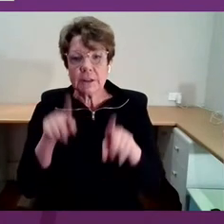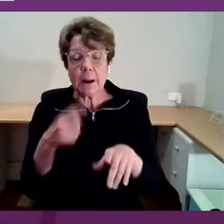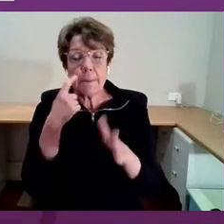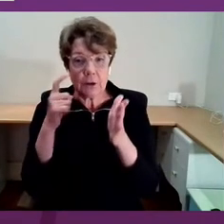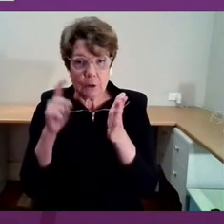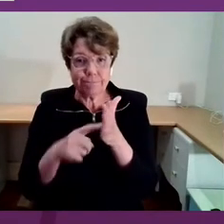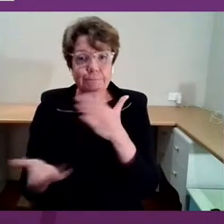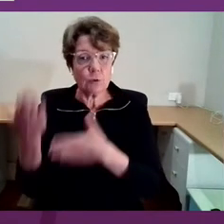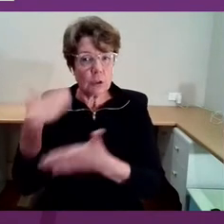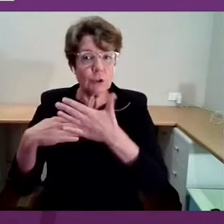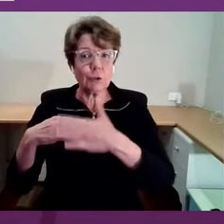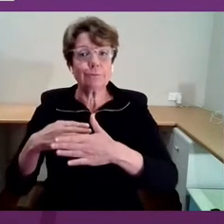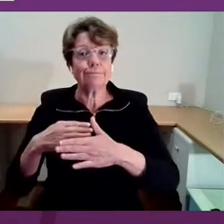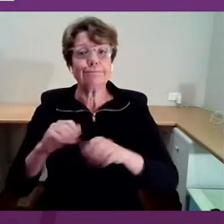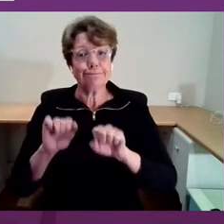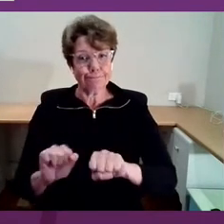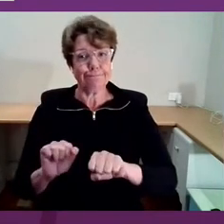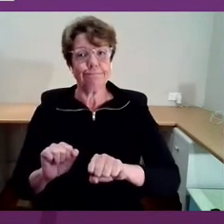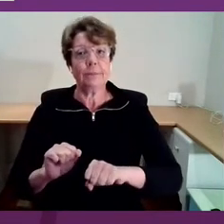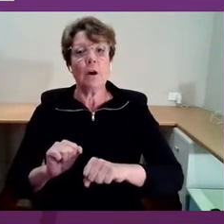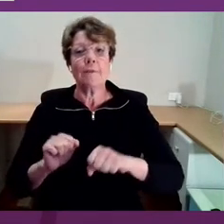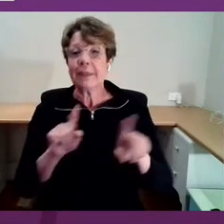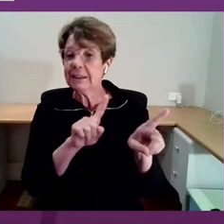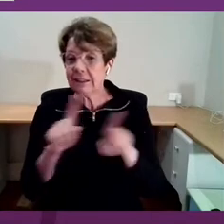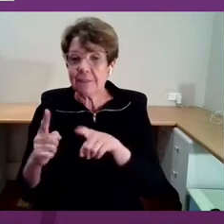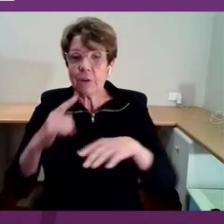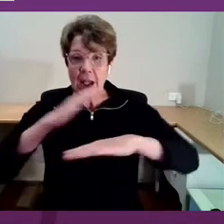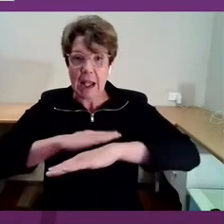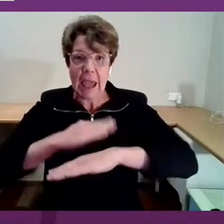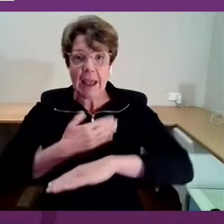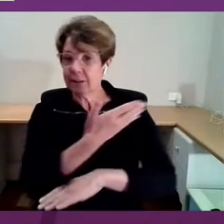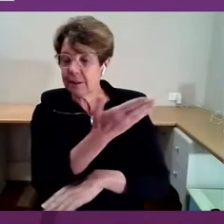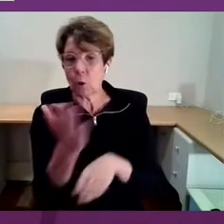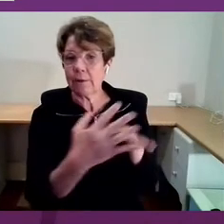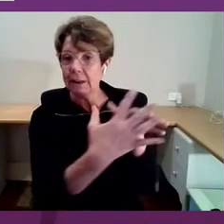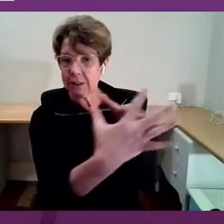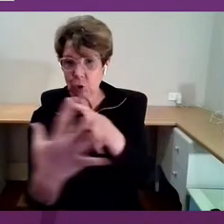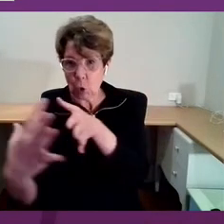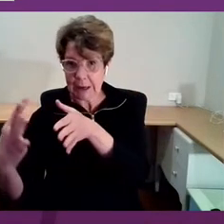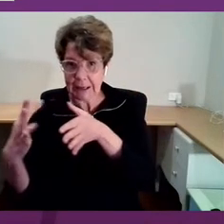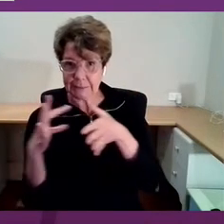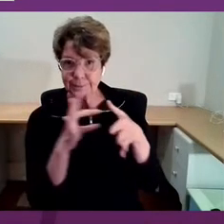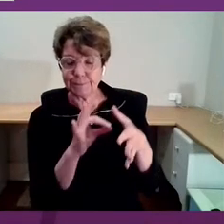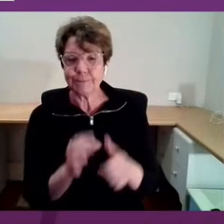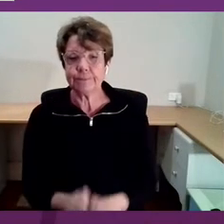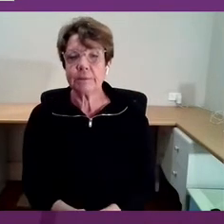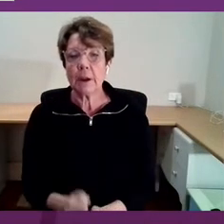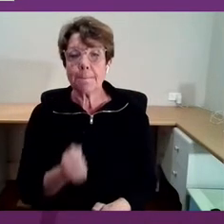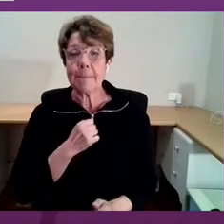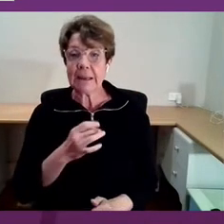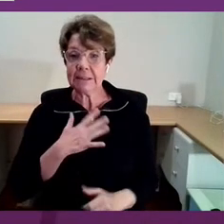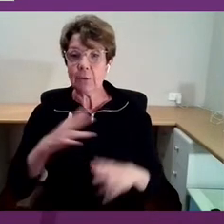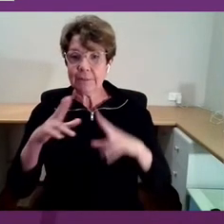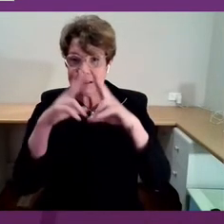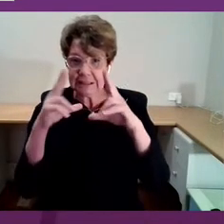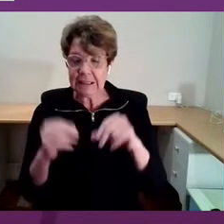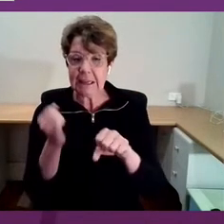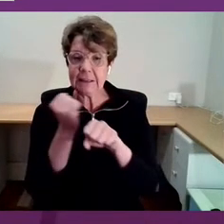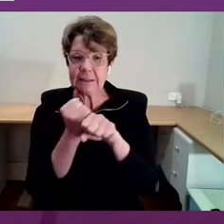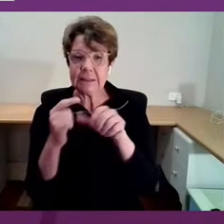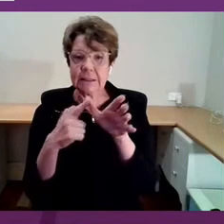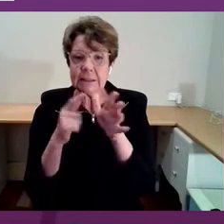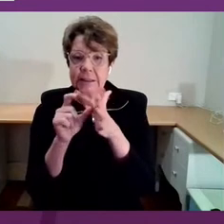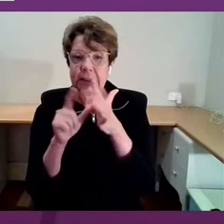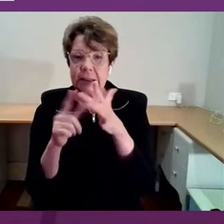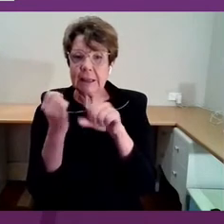traditional custodians of the various lands upon which each of us are meeting. For myself here in Sydney, that is the Gadigal people of the Eora